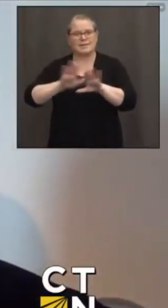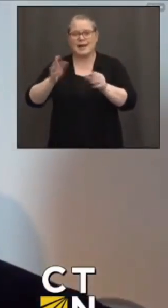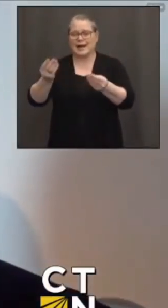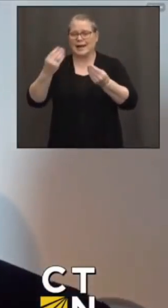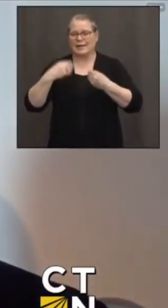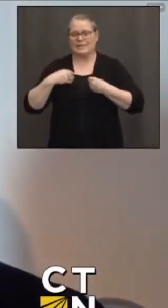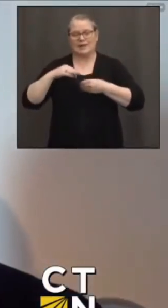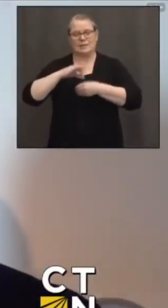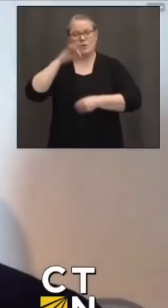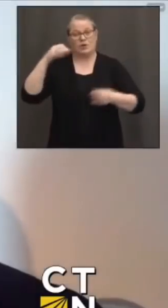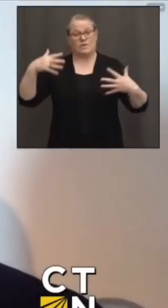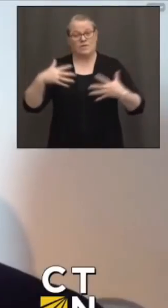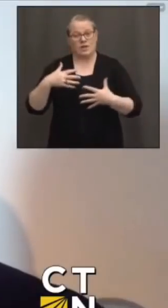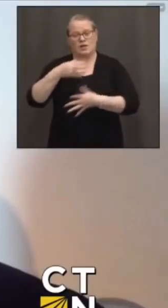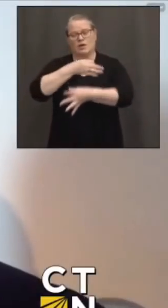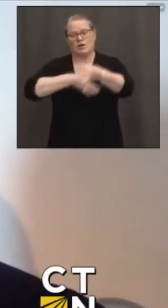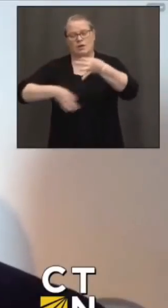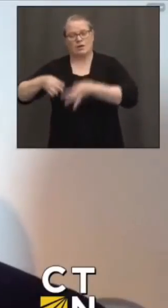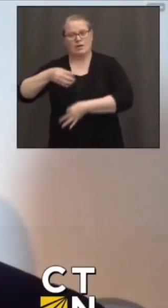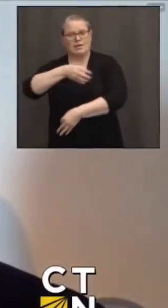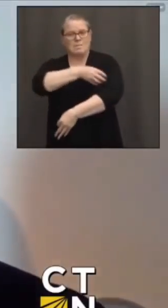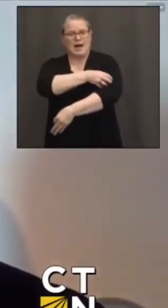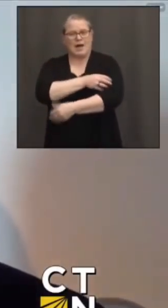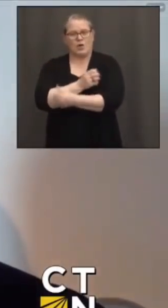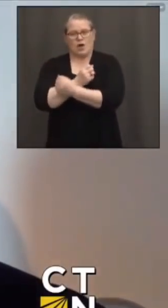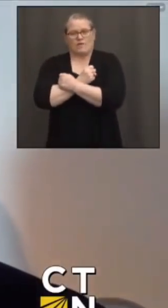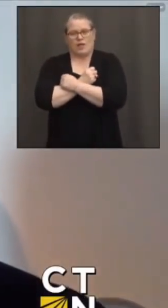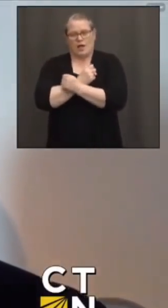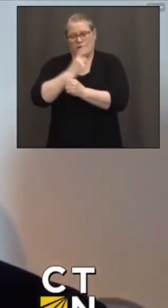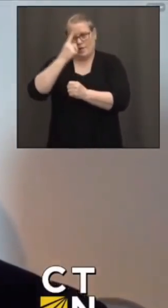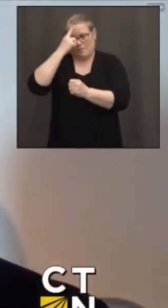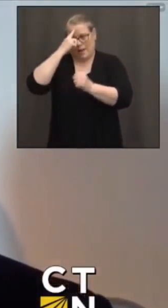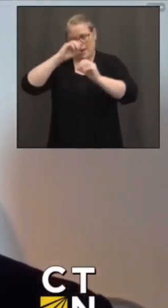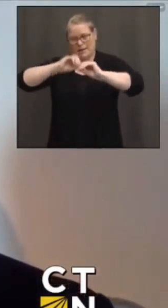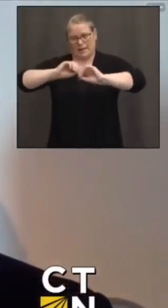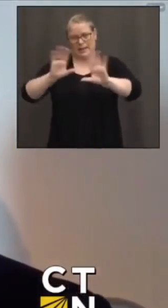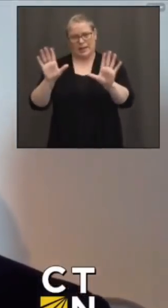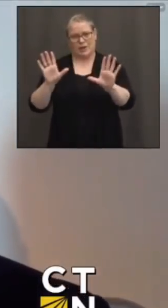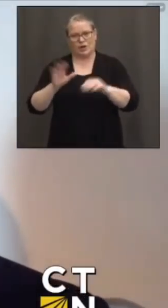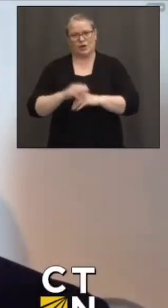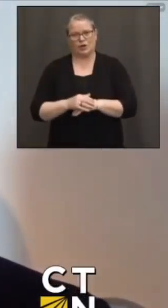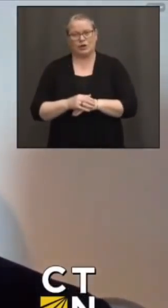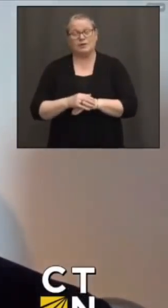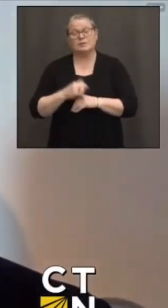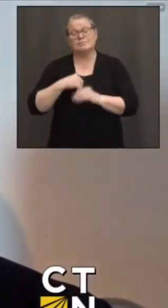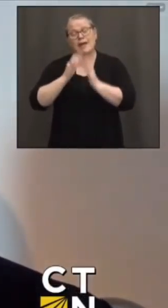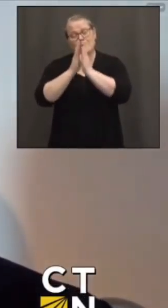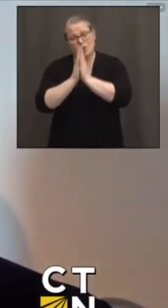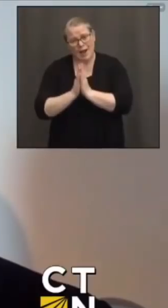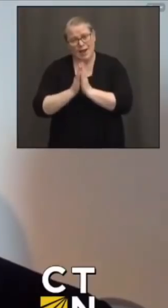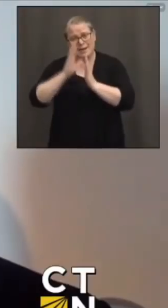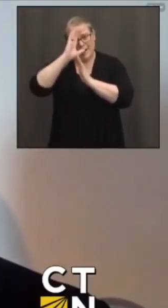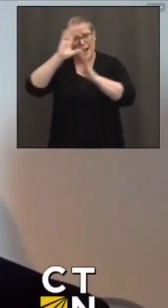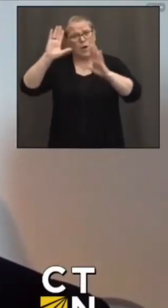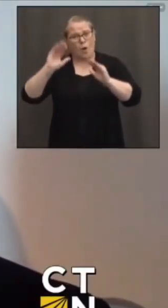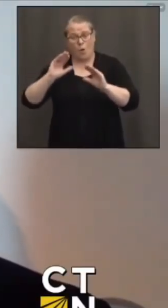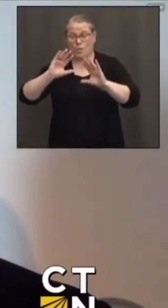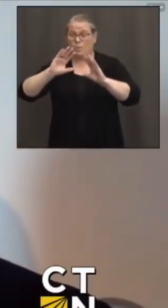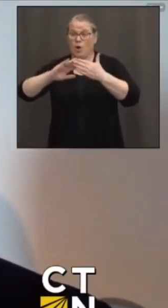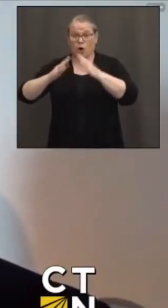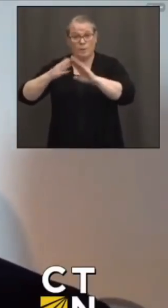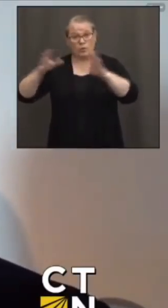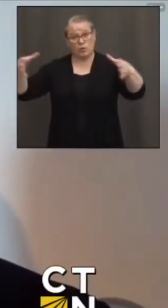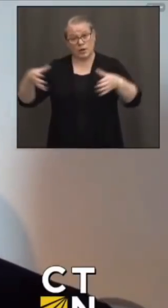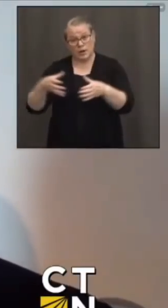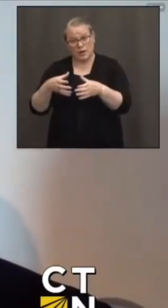sound mind. And I am praying and I am hoping that we as a community would come together in the